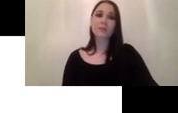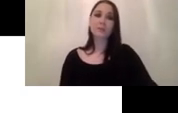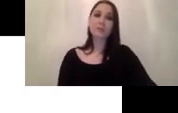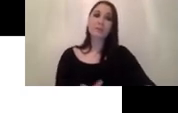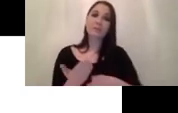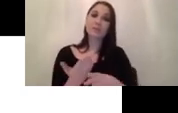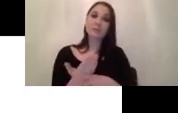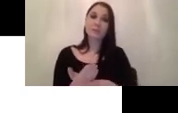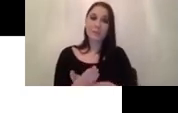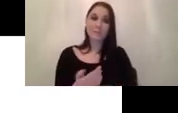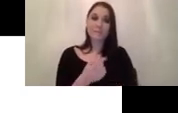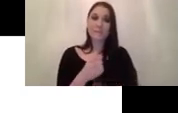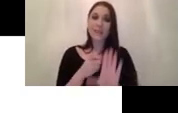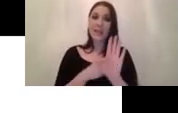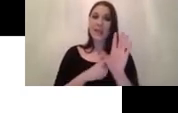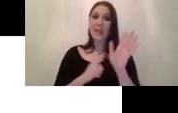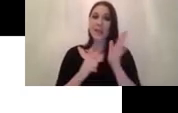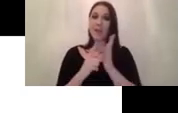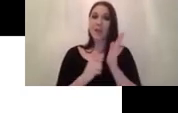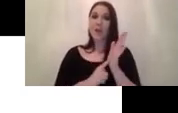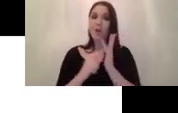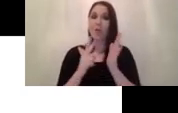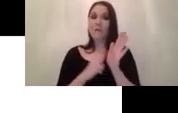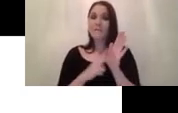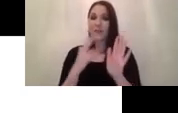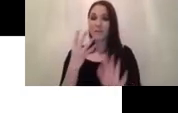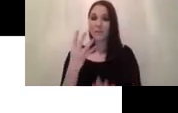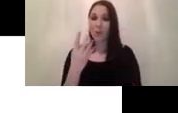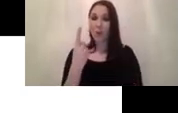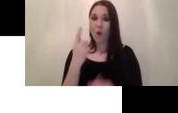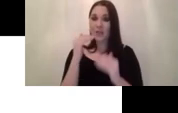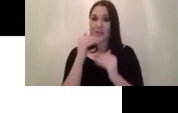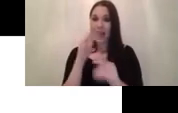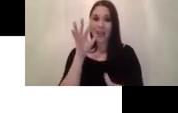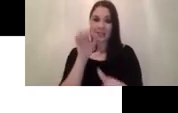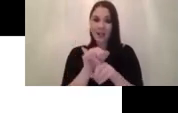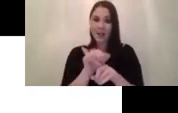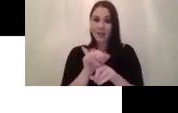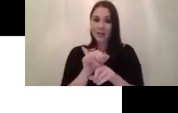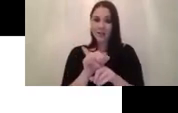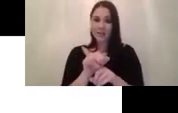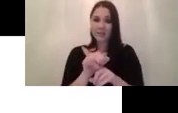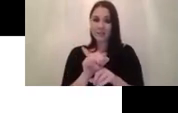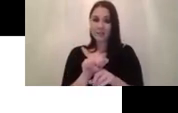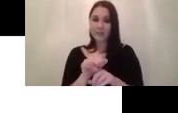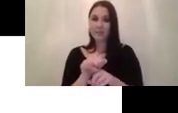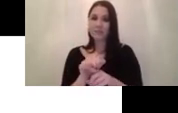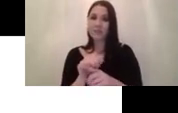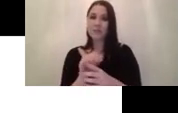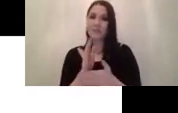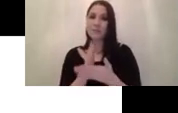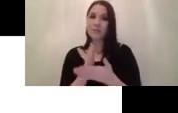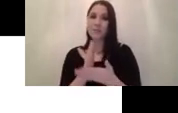v4 is one of uh the one stage detector and proposed that's this year it's actually